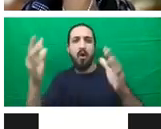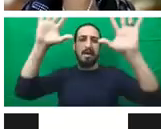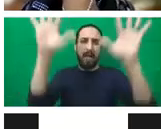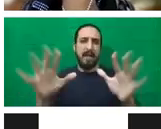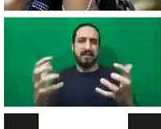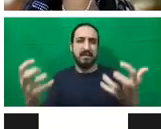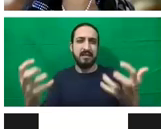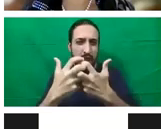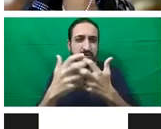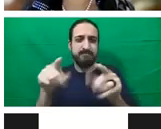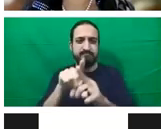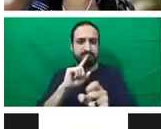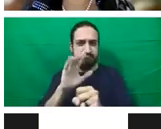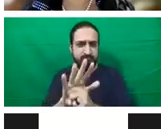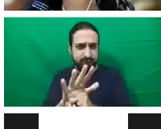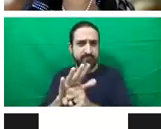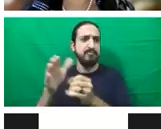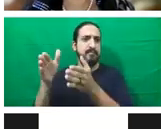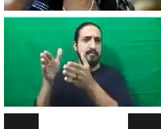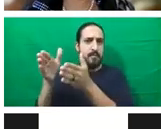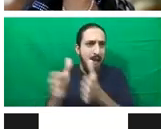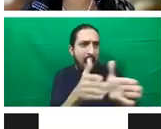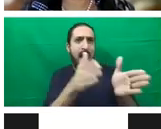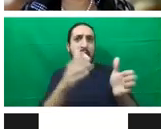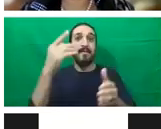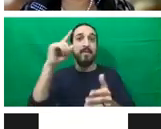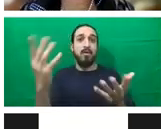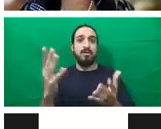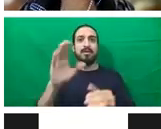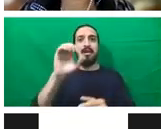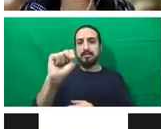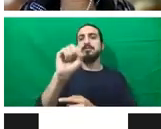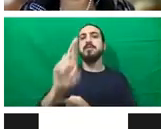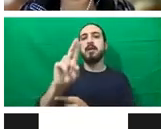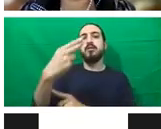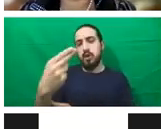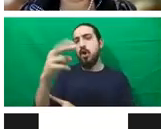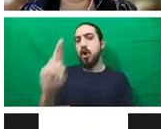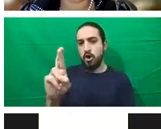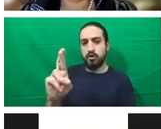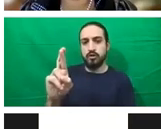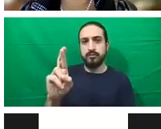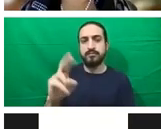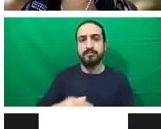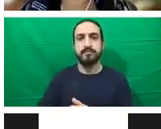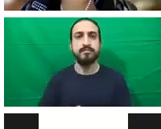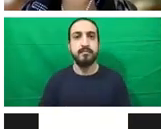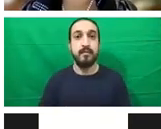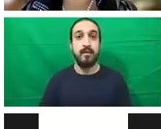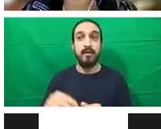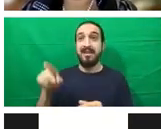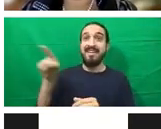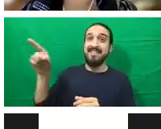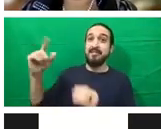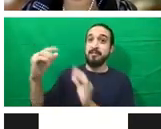integrate SRHR. And her message is a clarion call to all of us here today to advocate boldly